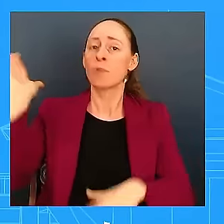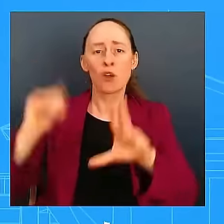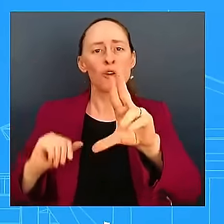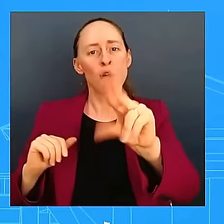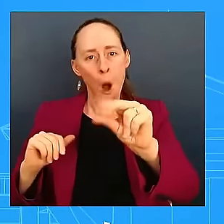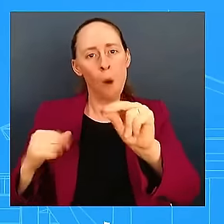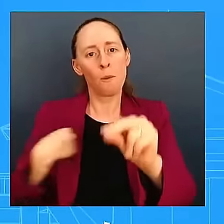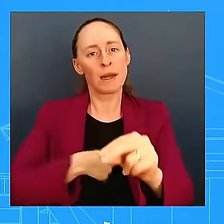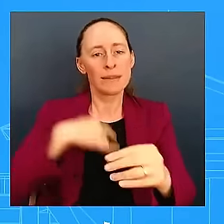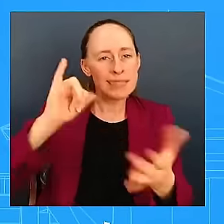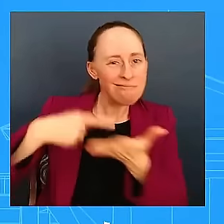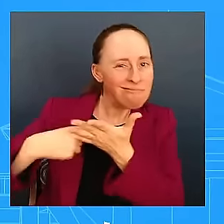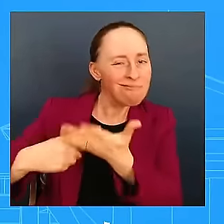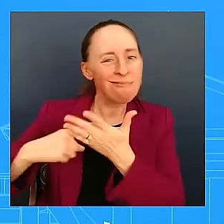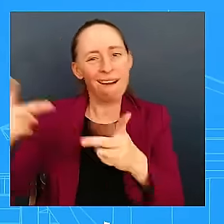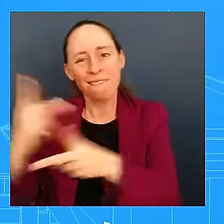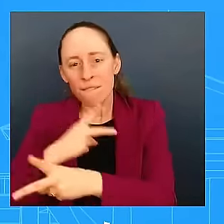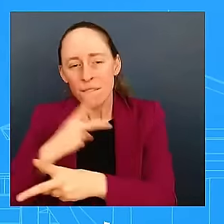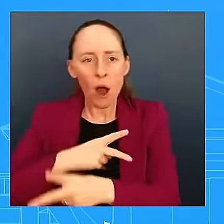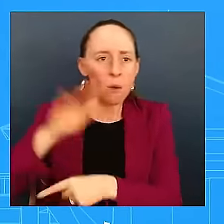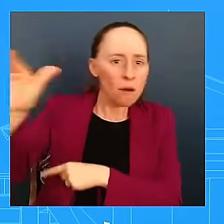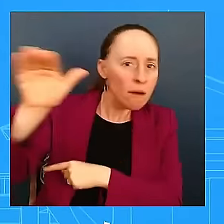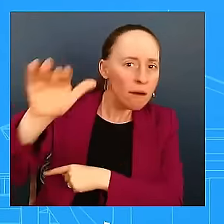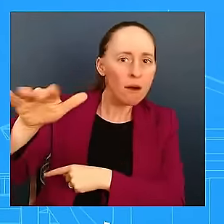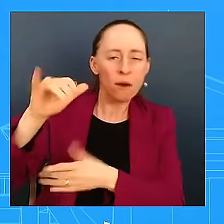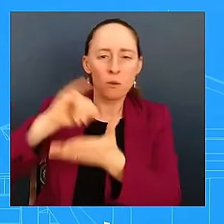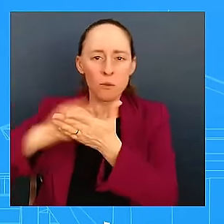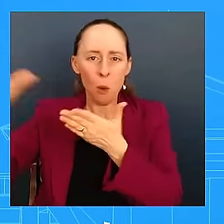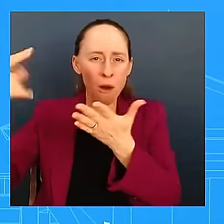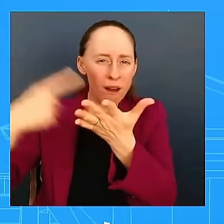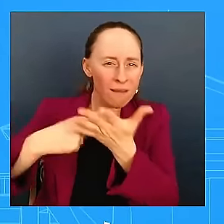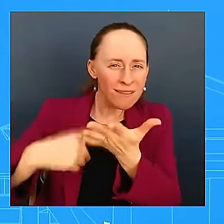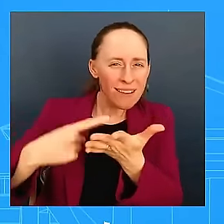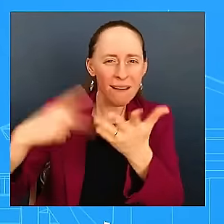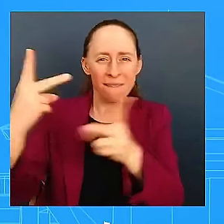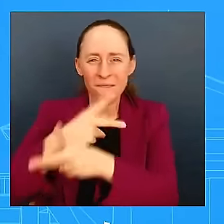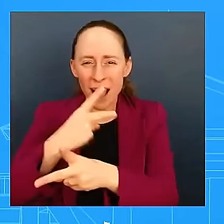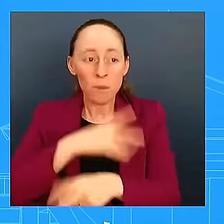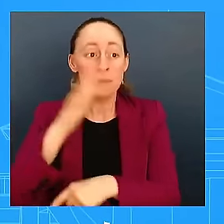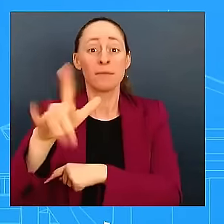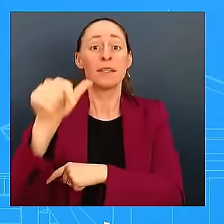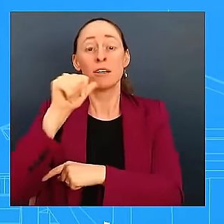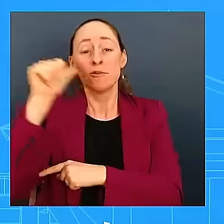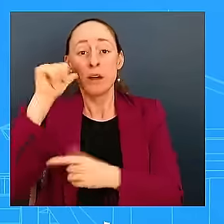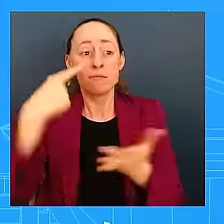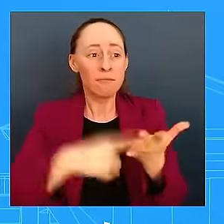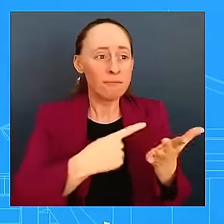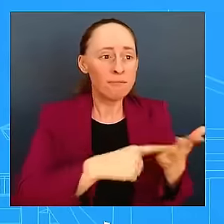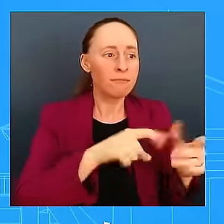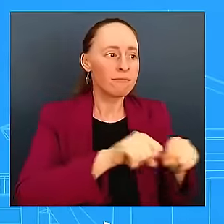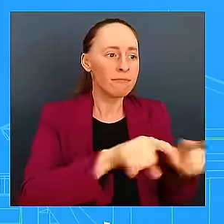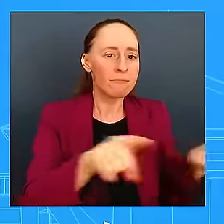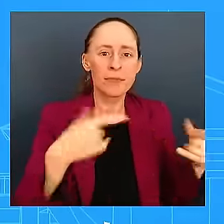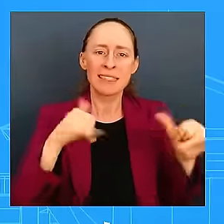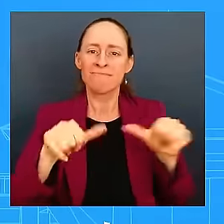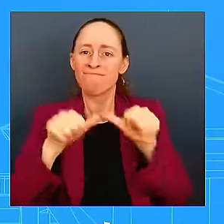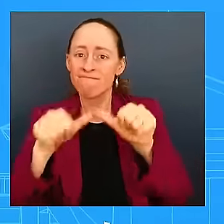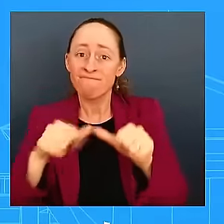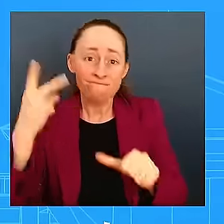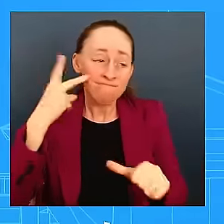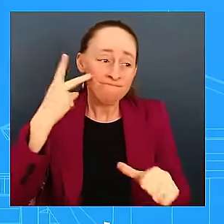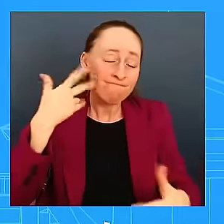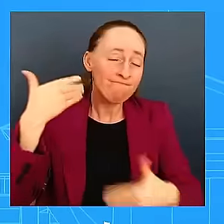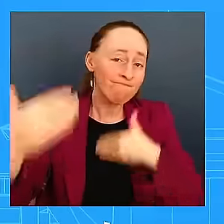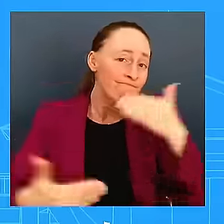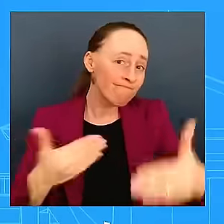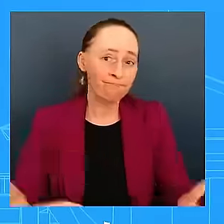stop from last night releasing this joint statement. And we'll see where we get. We'll see where we get to. One last question. The number of people being